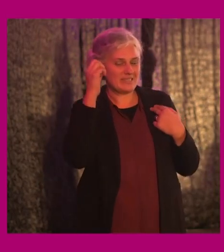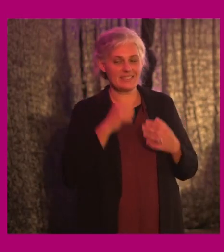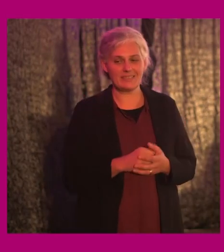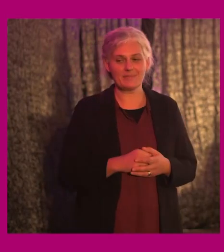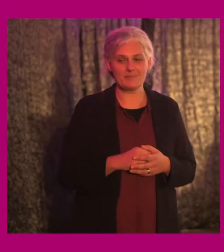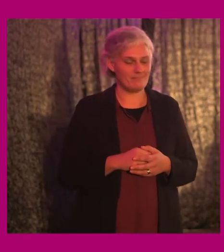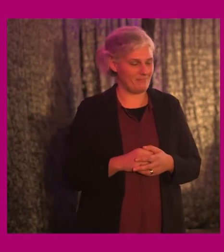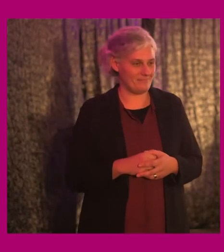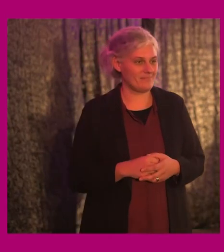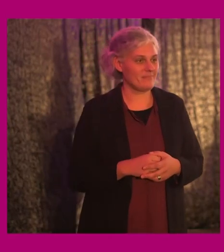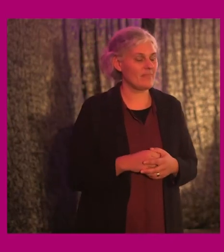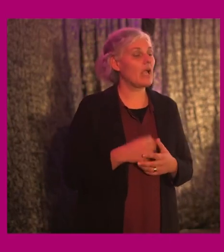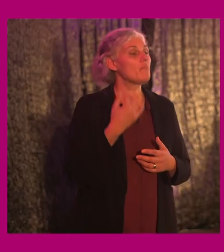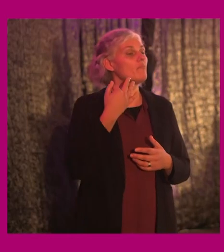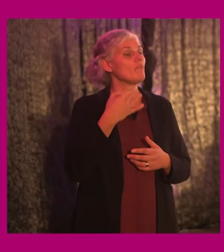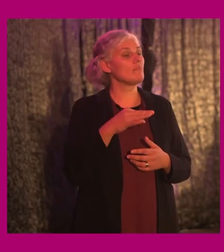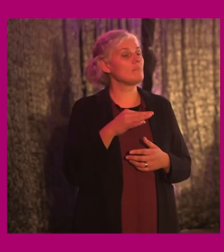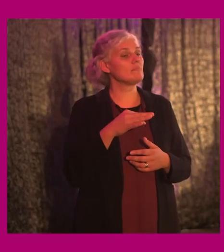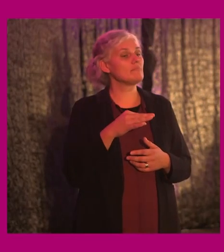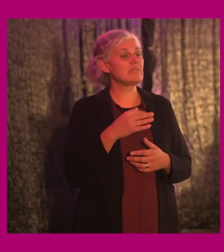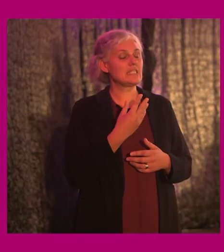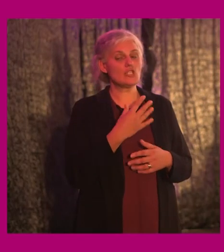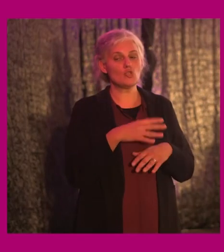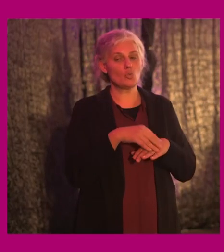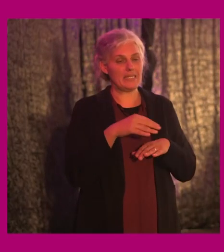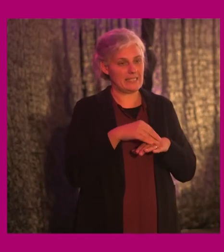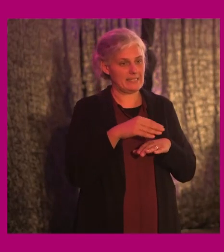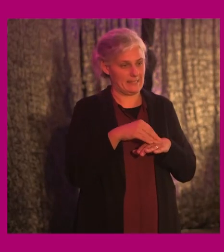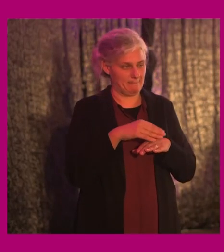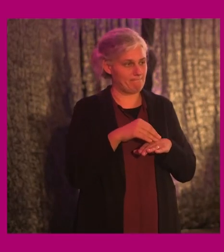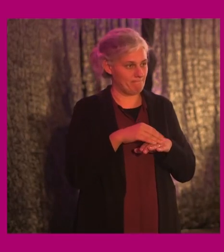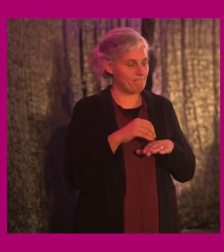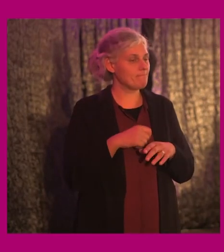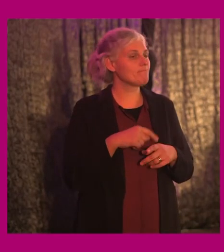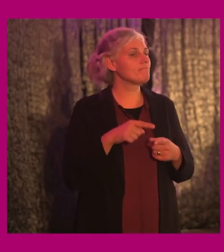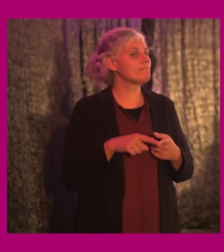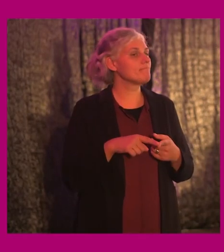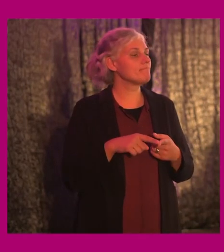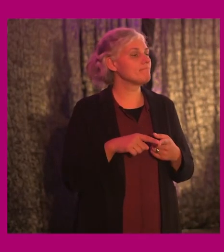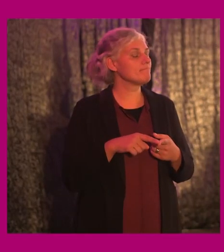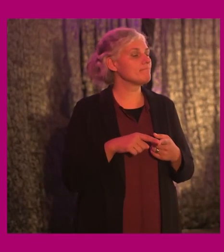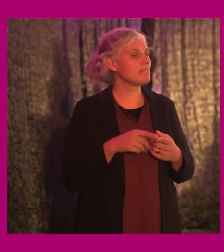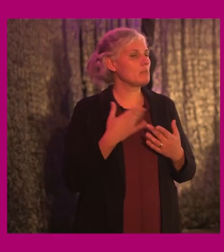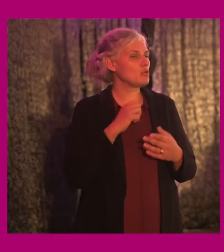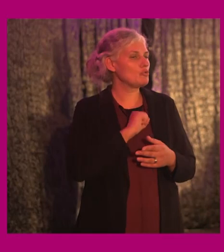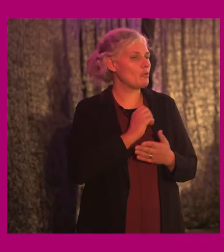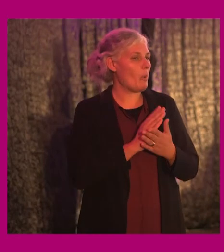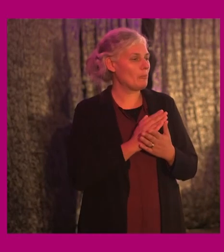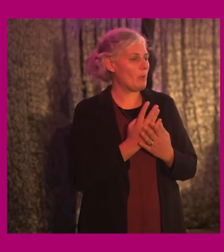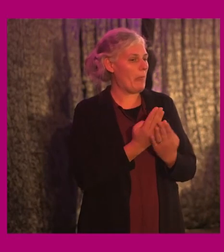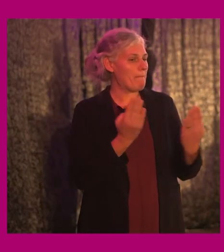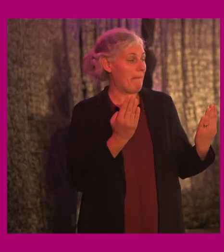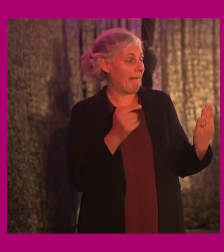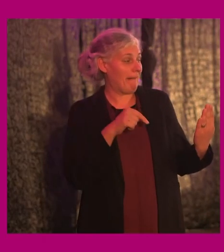So my name is Susanna Lor and I'm from Sweden, that's far away from here. And I don't know really what I'm doing in this panel because